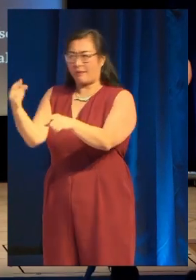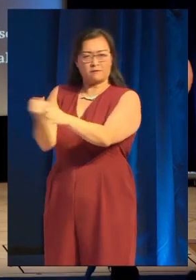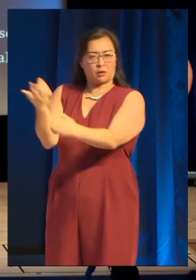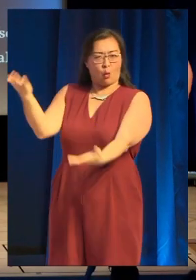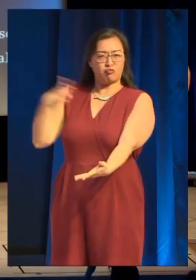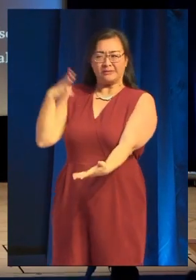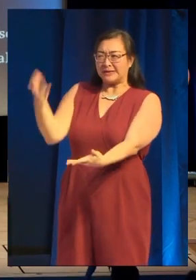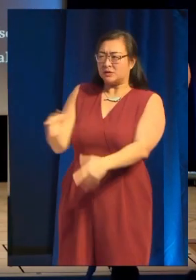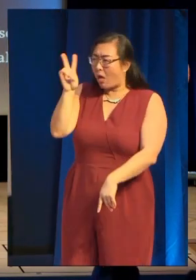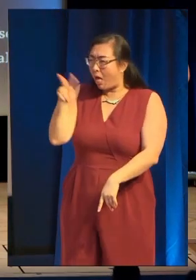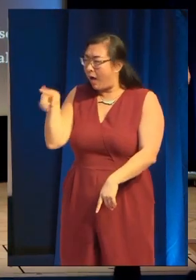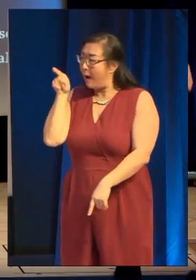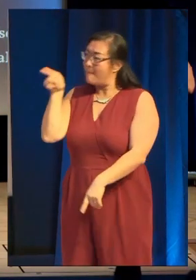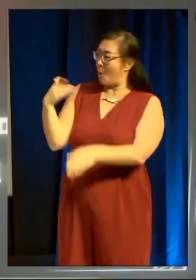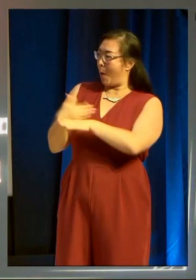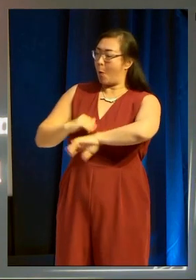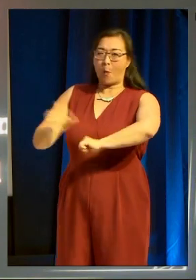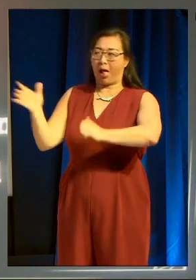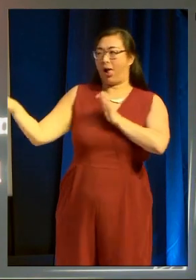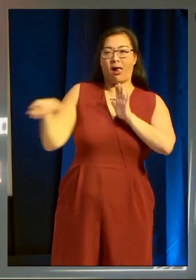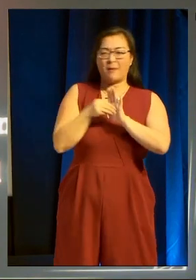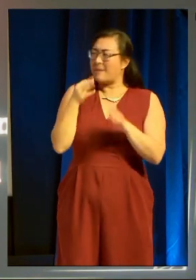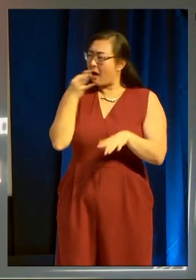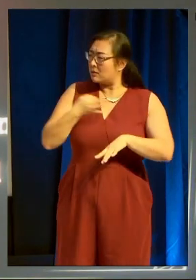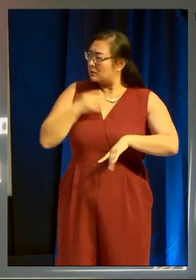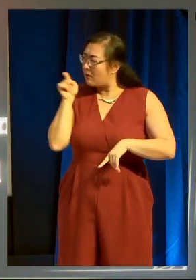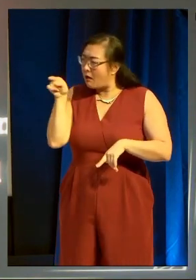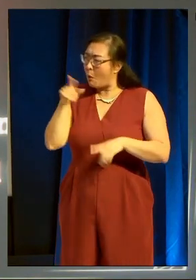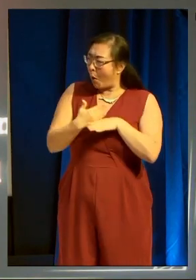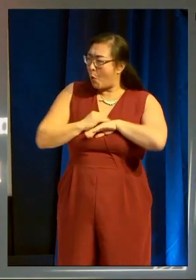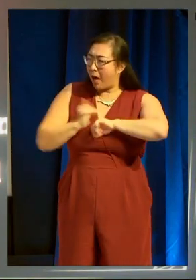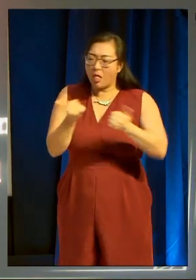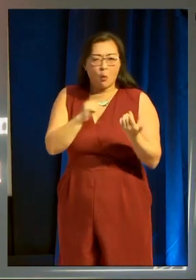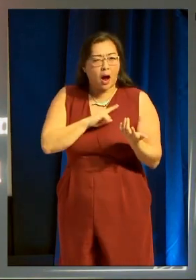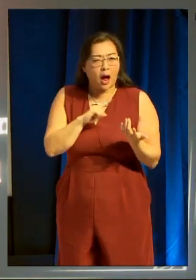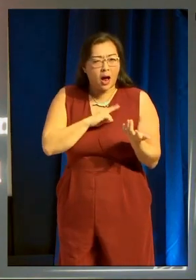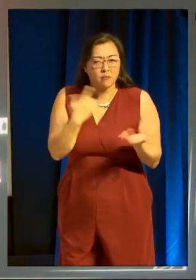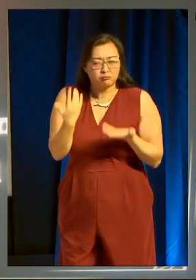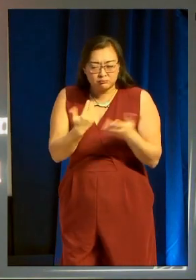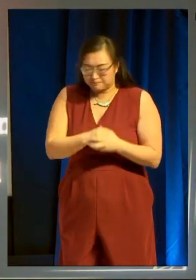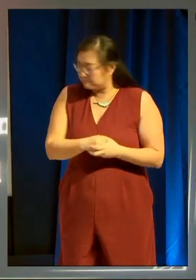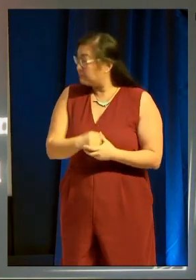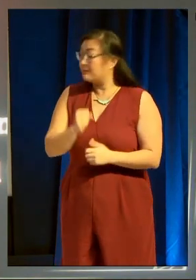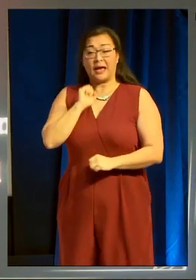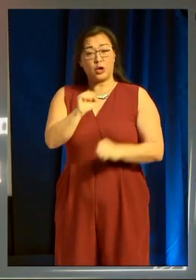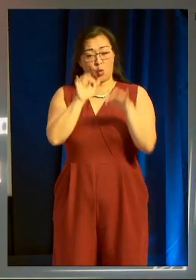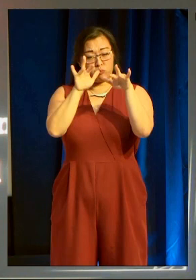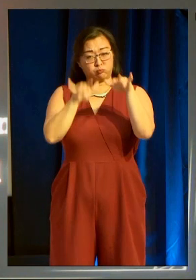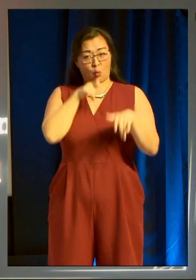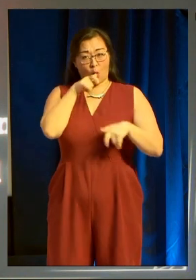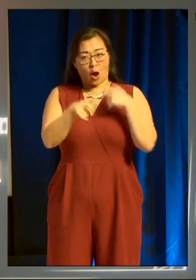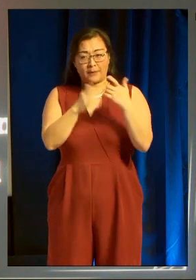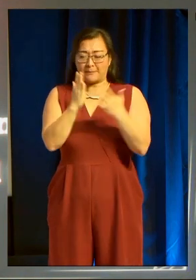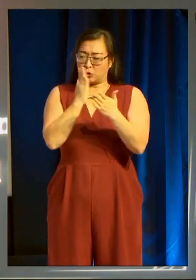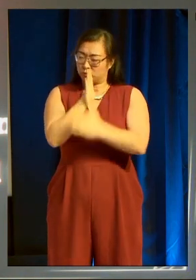works really well, and ask yourself why. Be direct in your copy. A lot of the time, so I do,